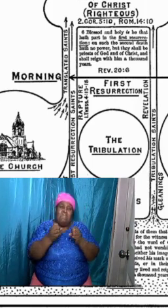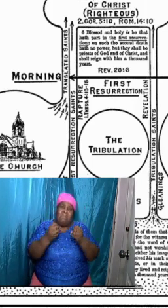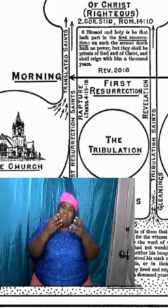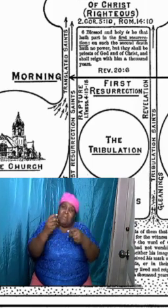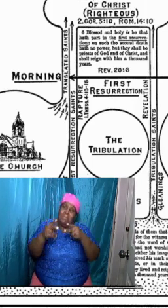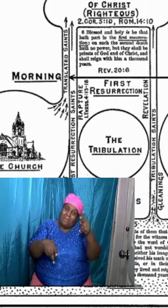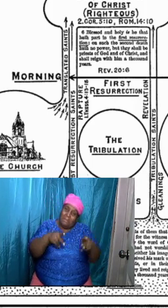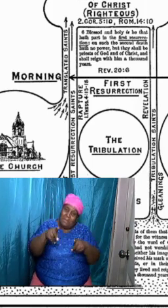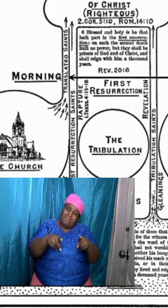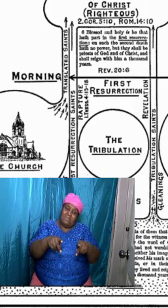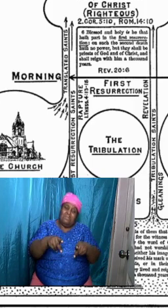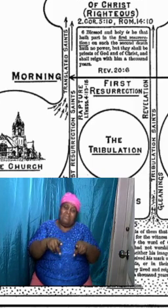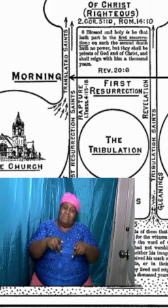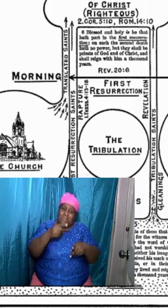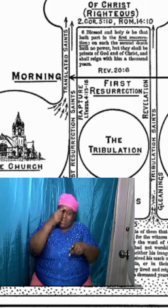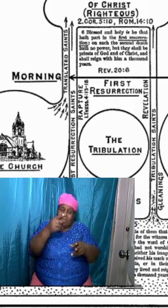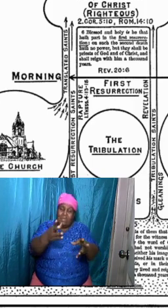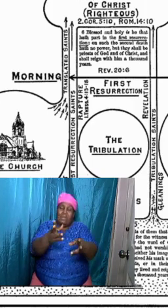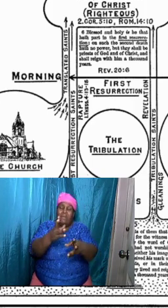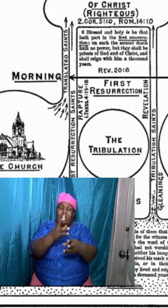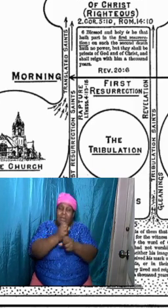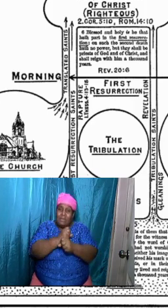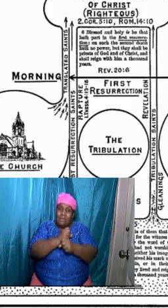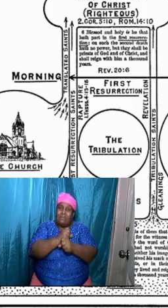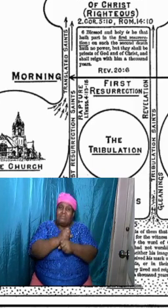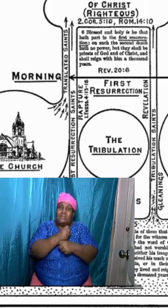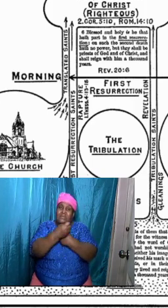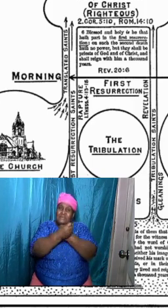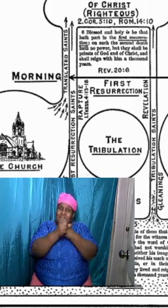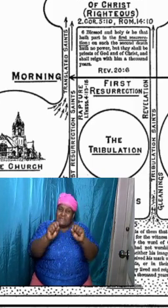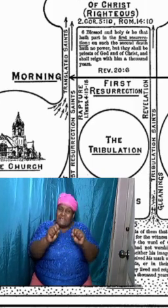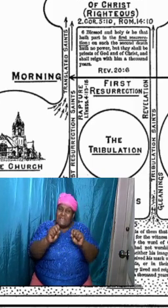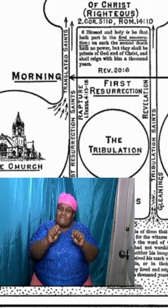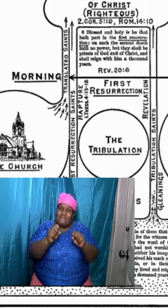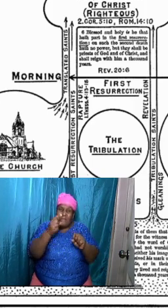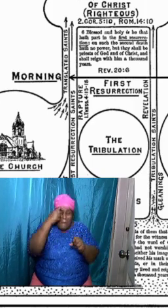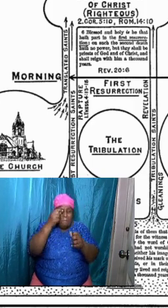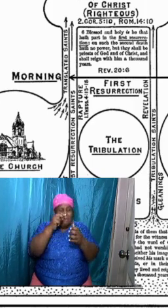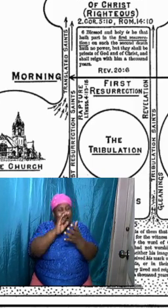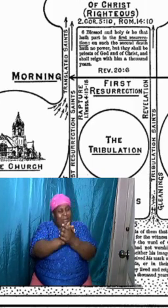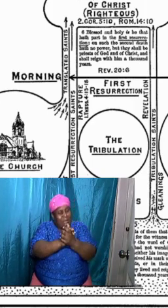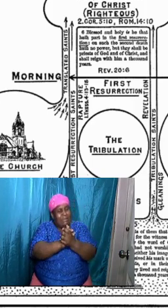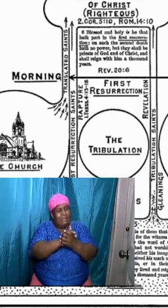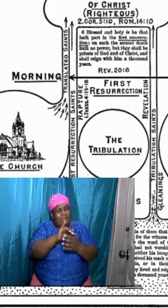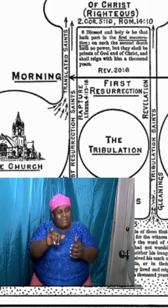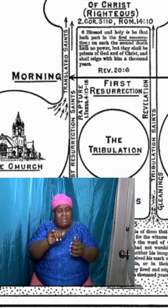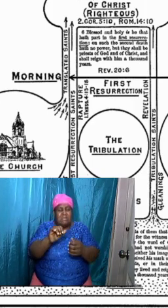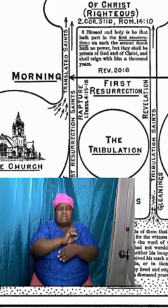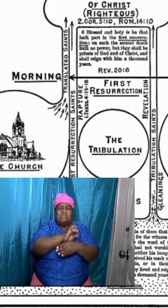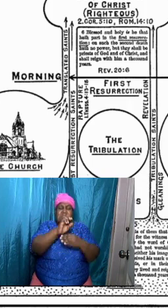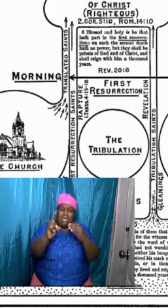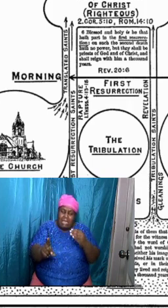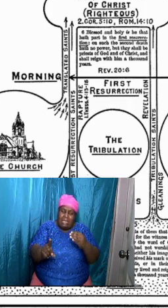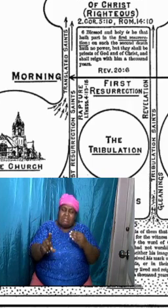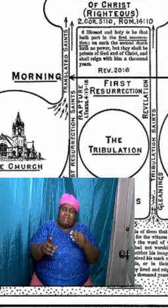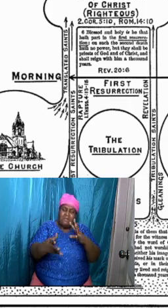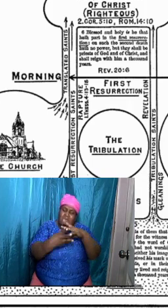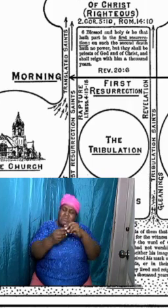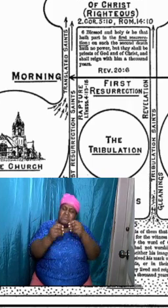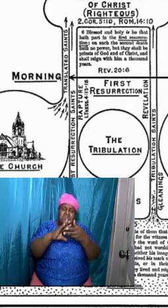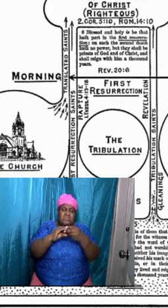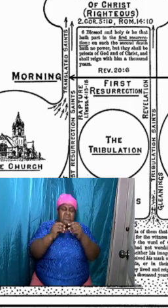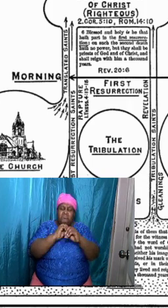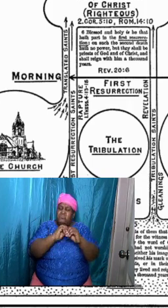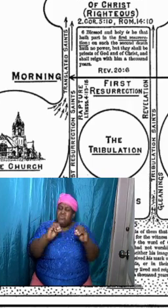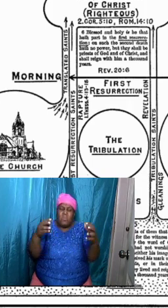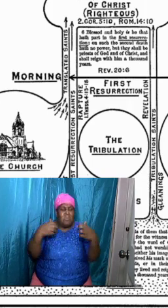believe that that is the end of the story. And I can do anything. I don't have to participate. I don't have to be involved. I don't